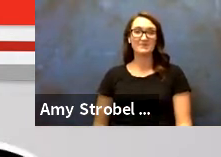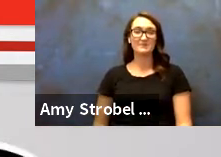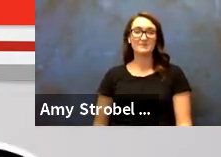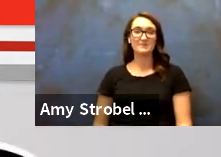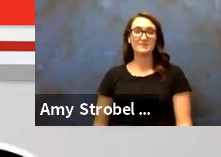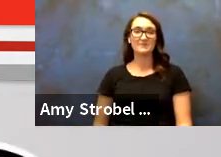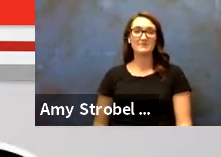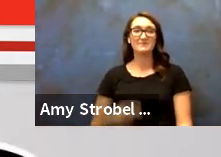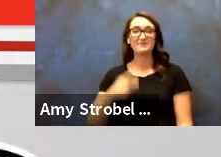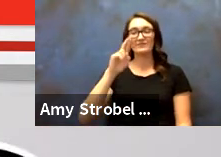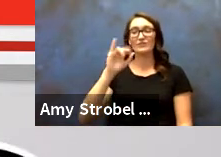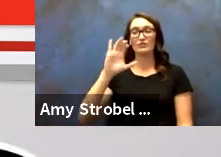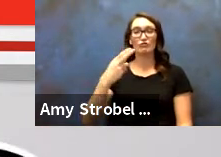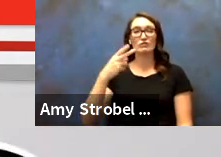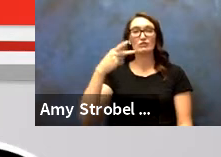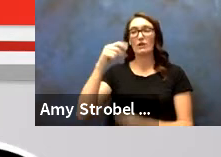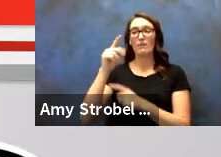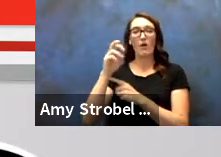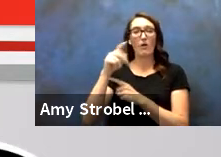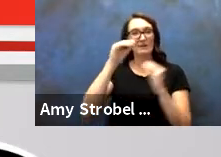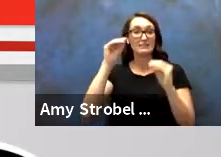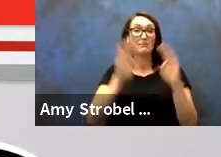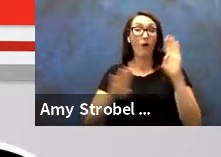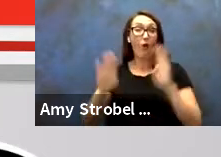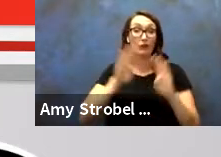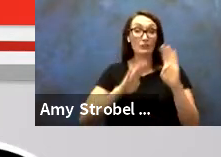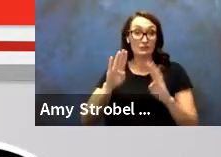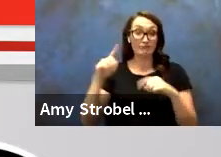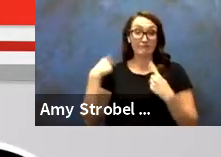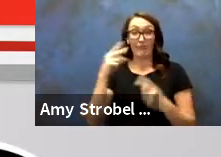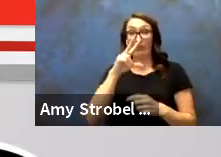Rich Palmer, Biology Instructor, 30 years of service.